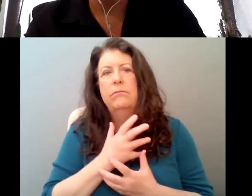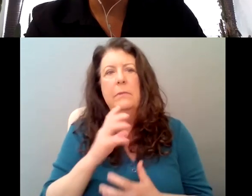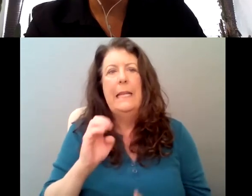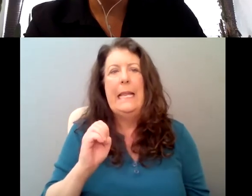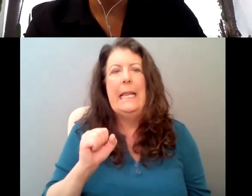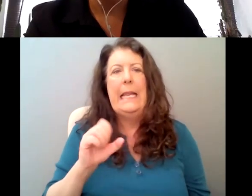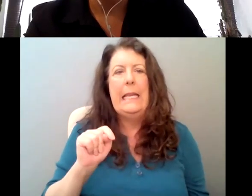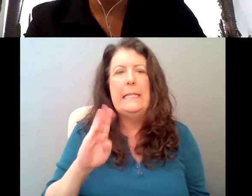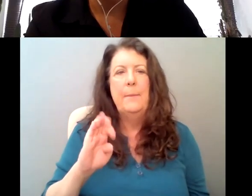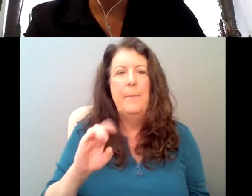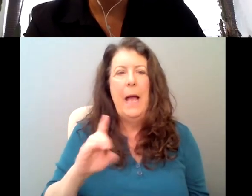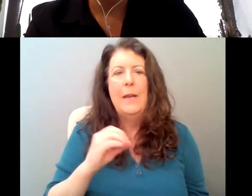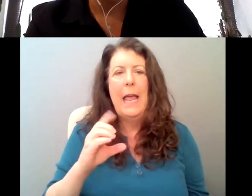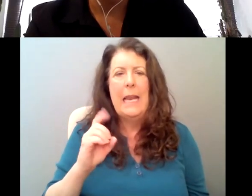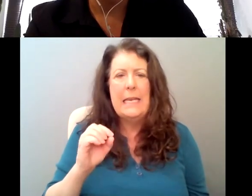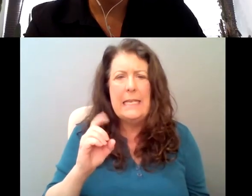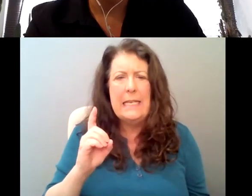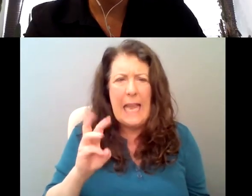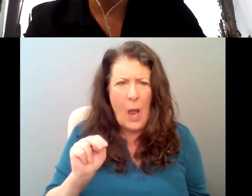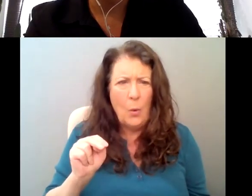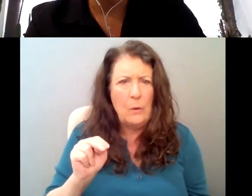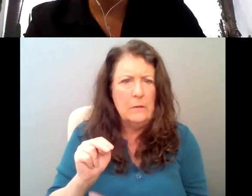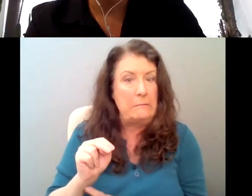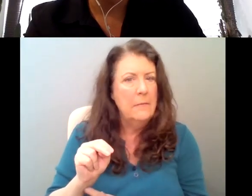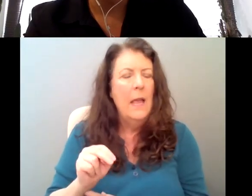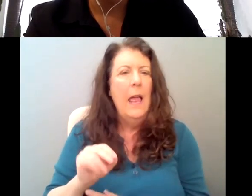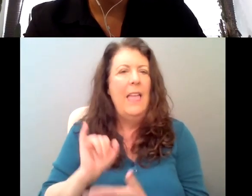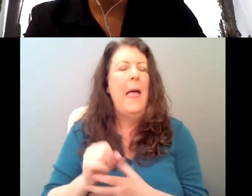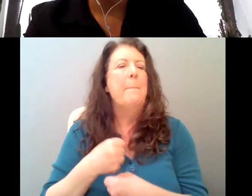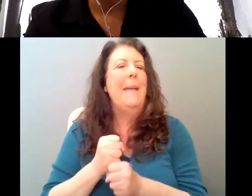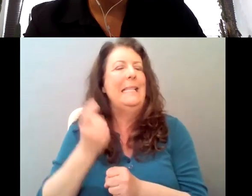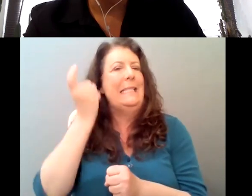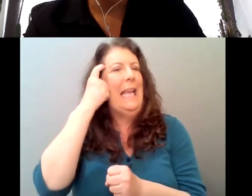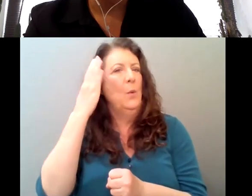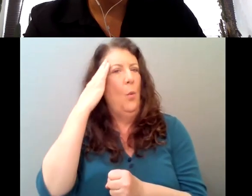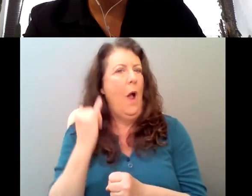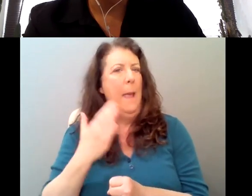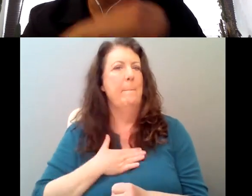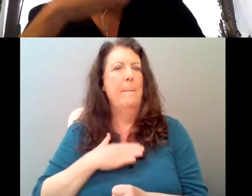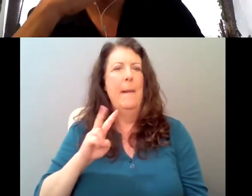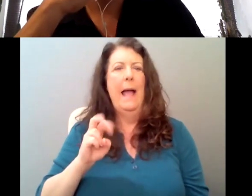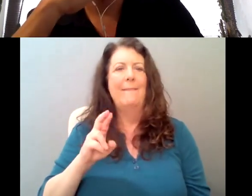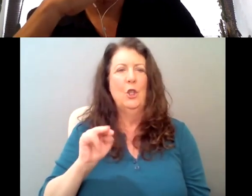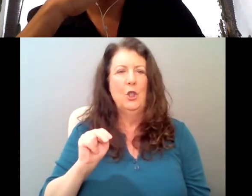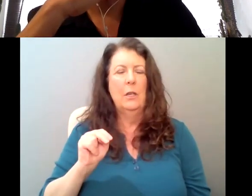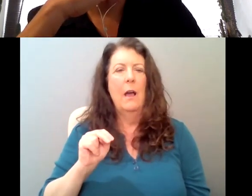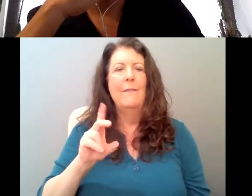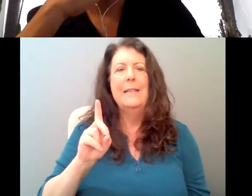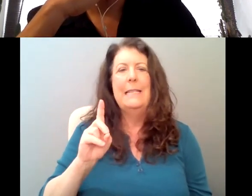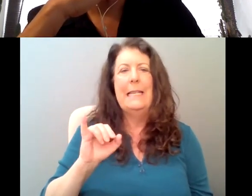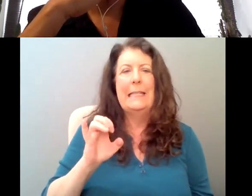it probably wouldn't really make sense why I would say that like this version of Emily Dickinson was a little bit like Kenny Powers, but, um,